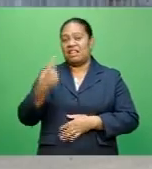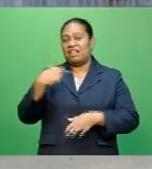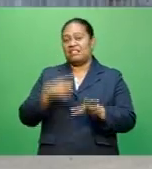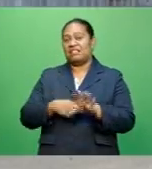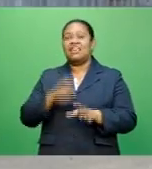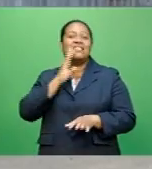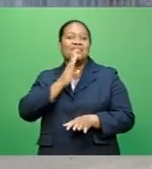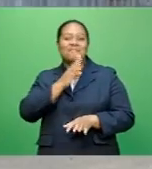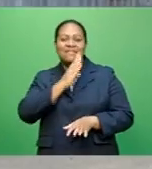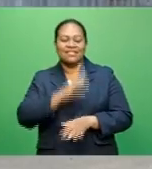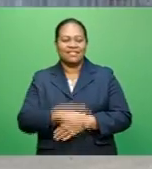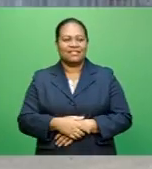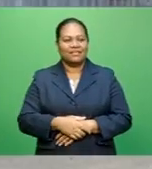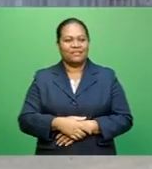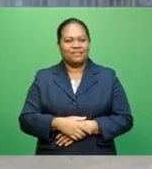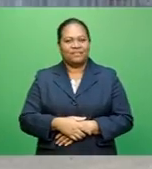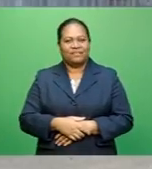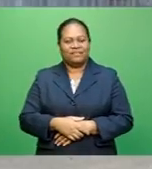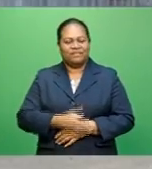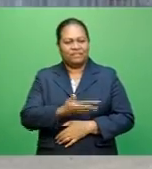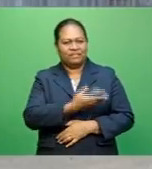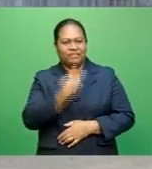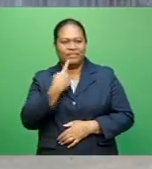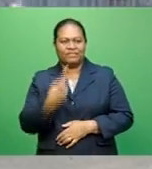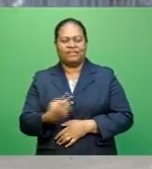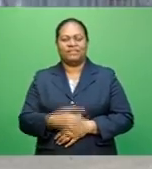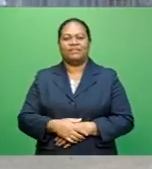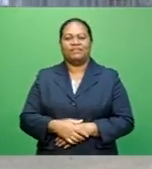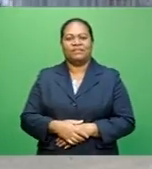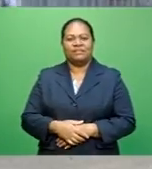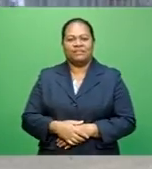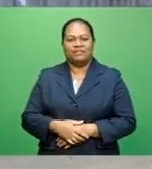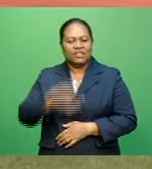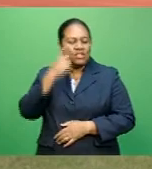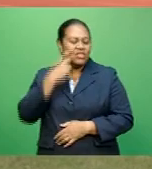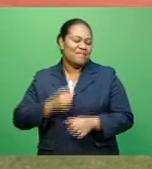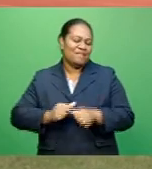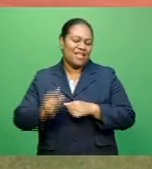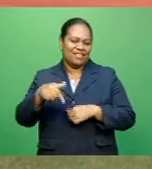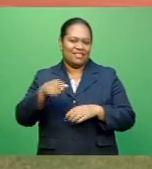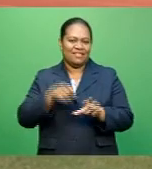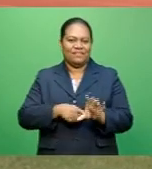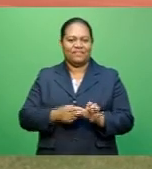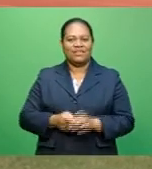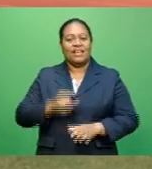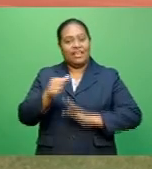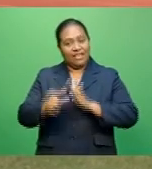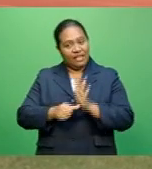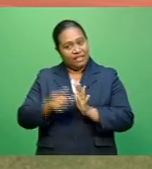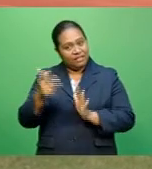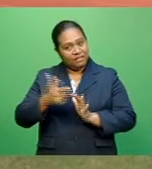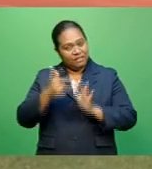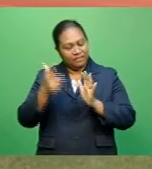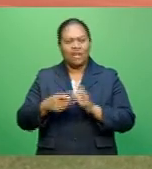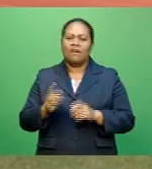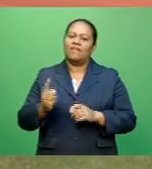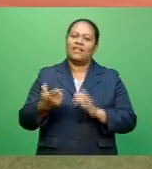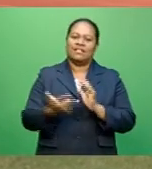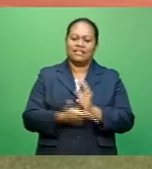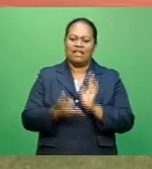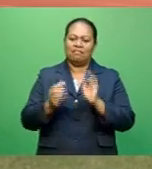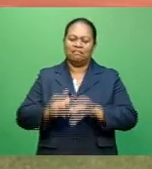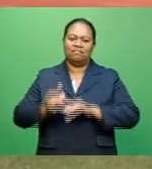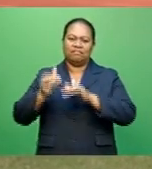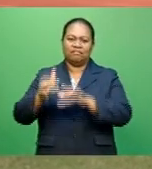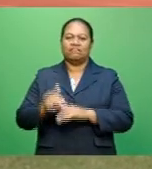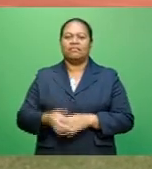during COVID-19. So I think I'll try my best this year. The 18-year-old competed for the first time in the Suva Zone